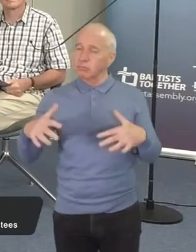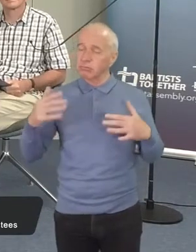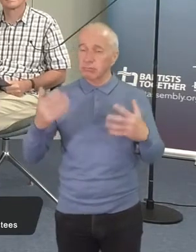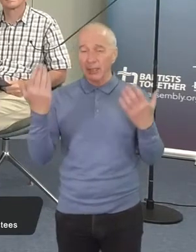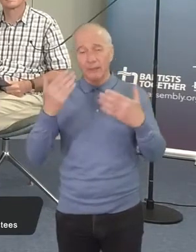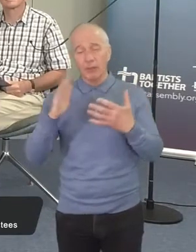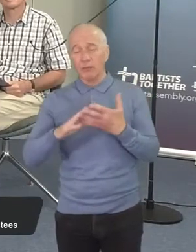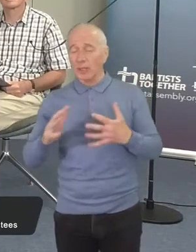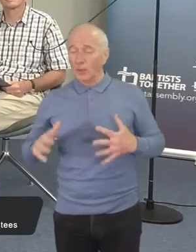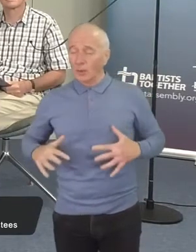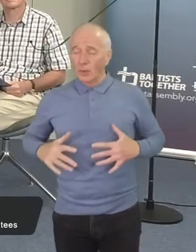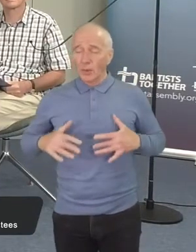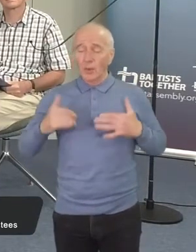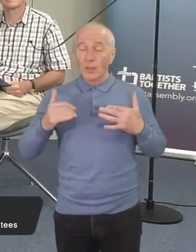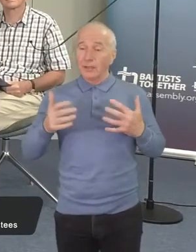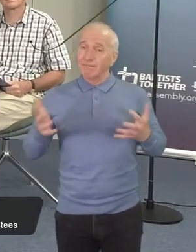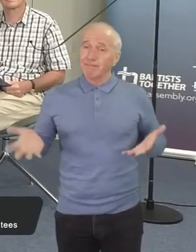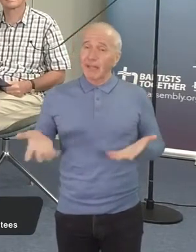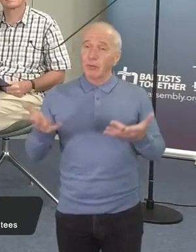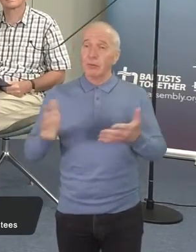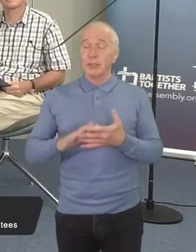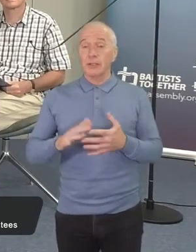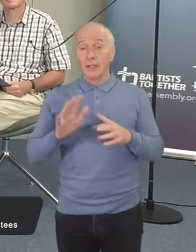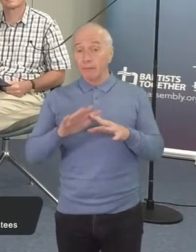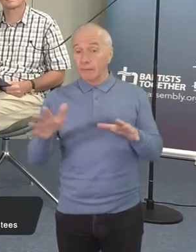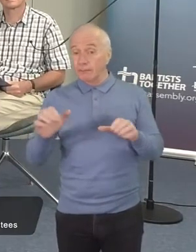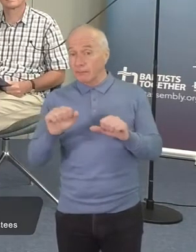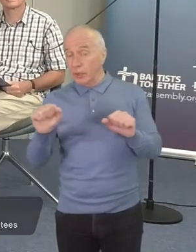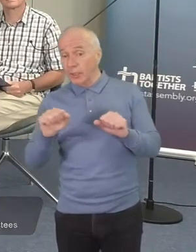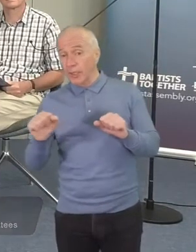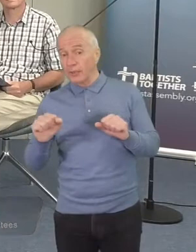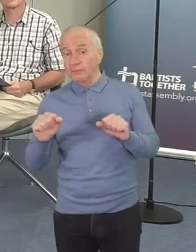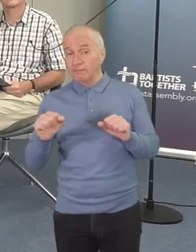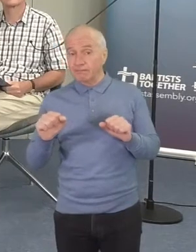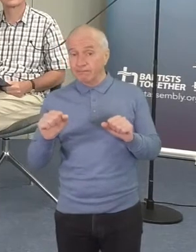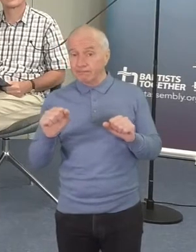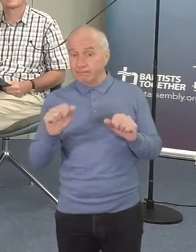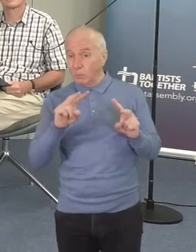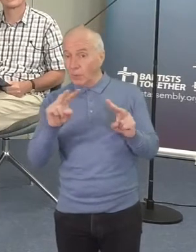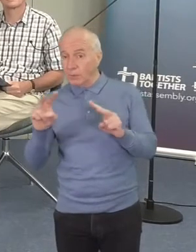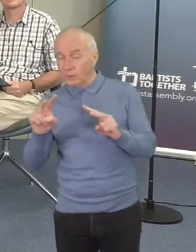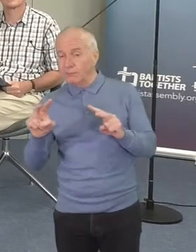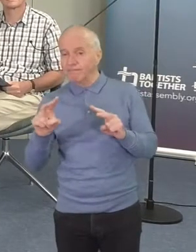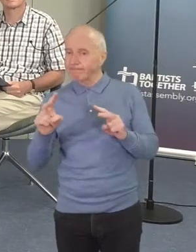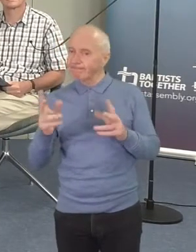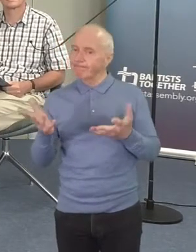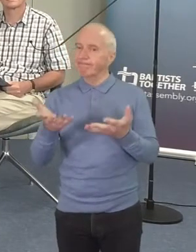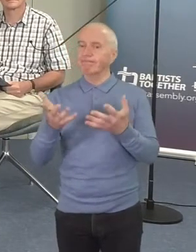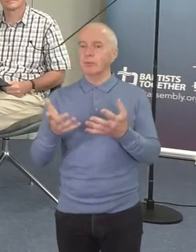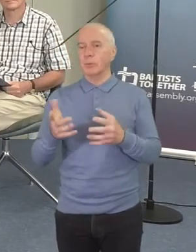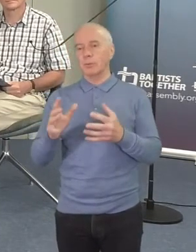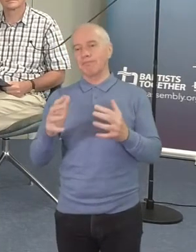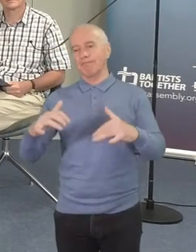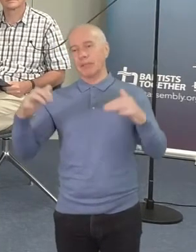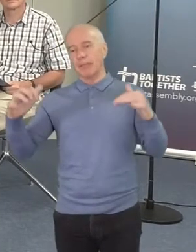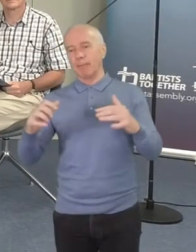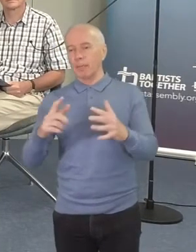very inspiring and encouraging. And if you haven't already seen it, I'd encourage you to go to the Assembly YouTube